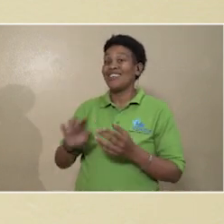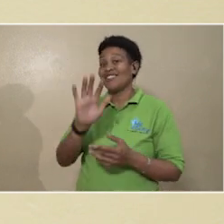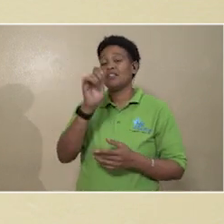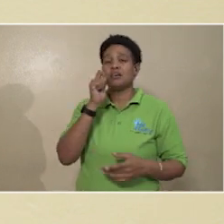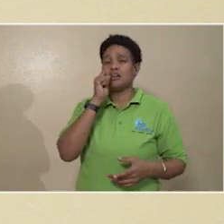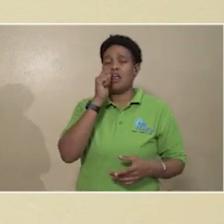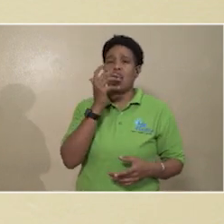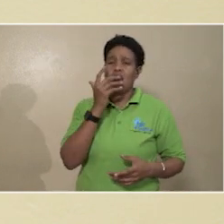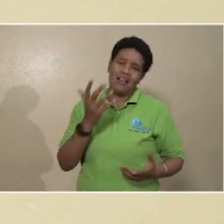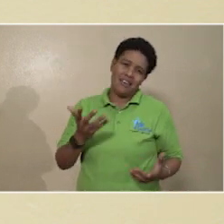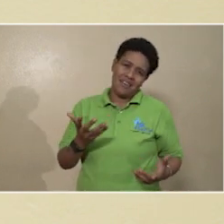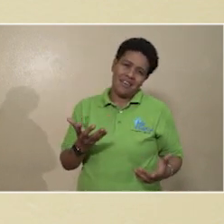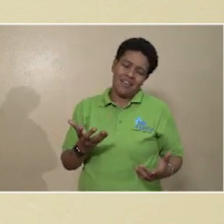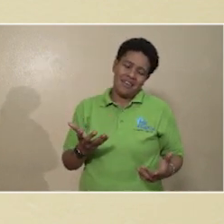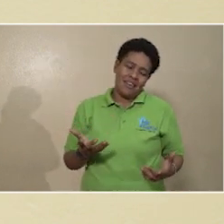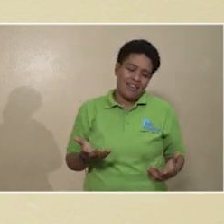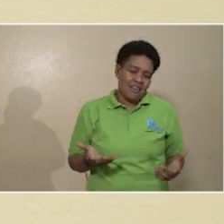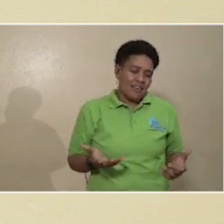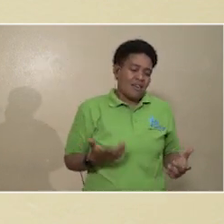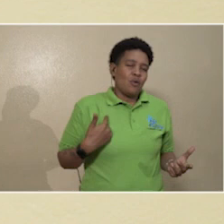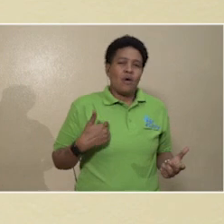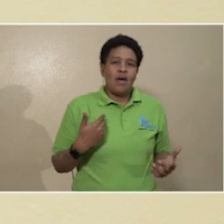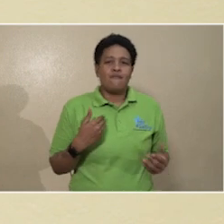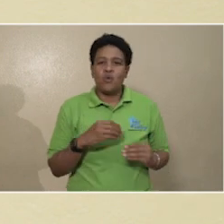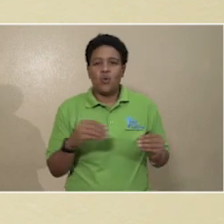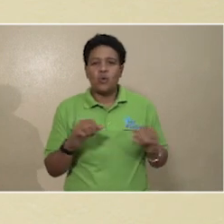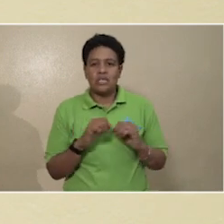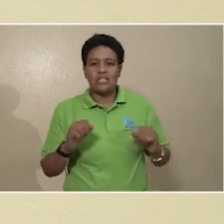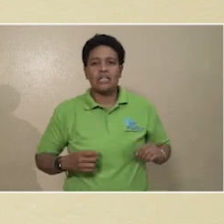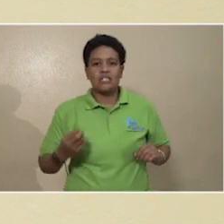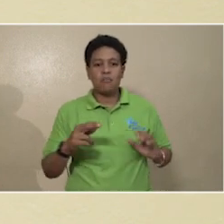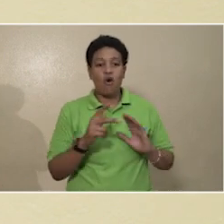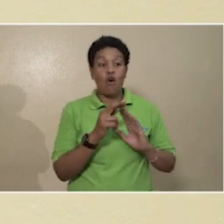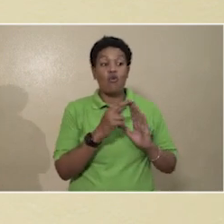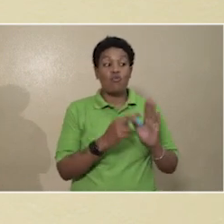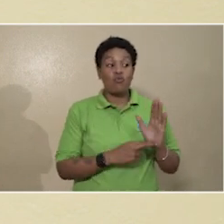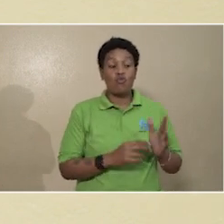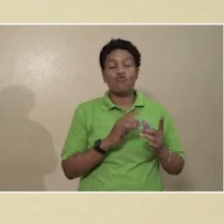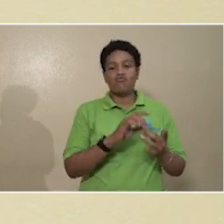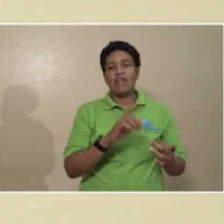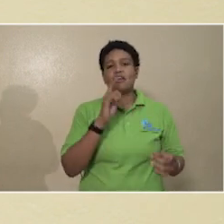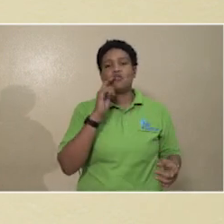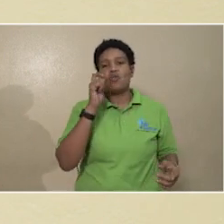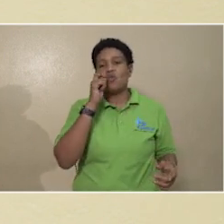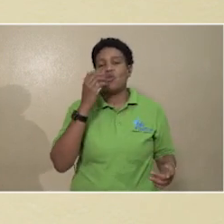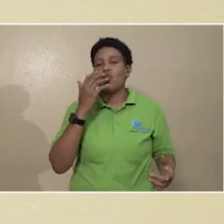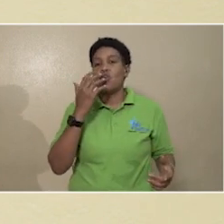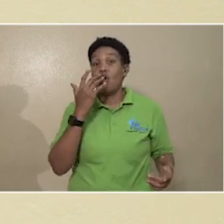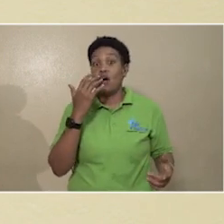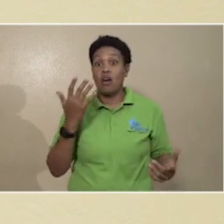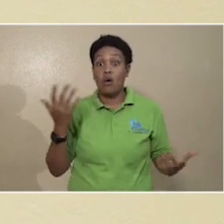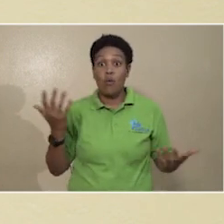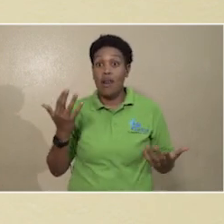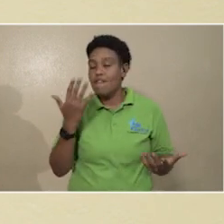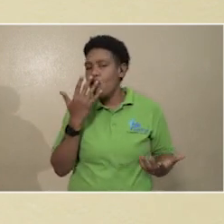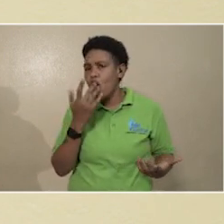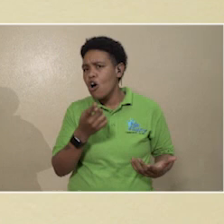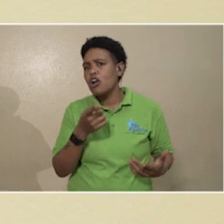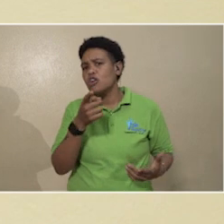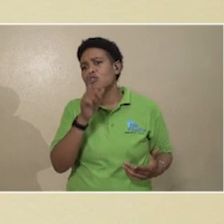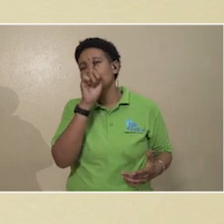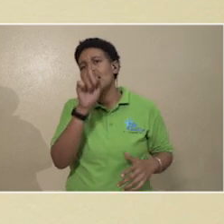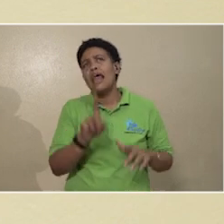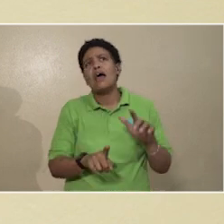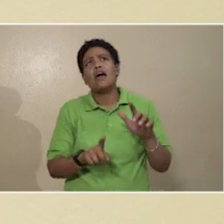we have no system or protocols in place with the complexion. Whatever color you